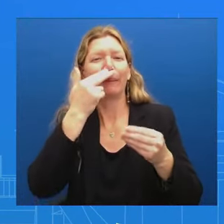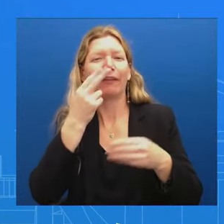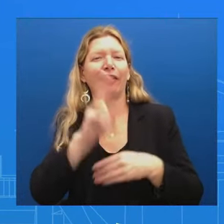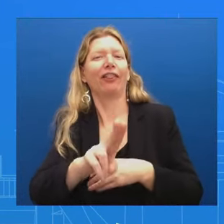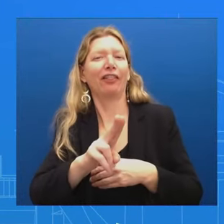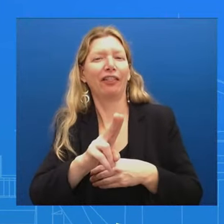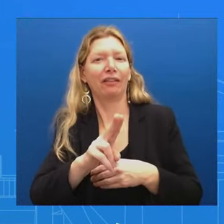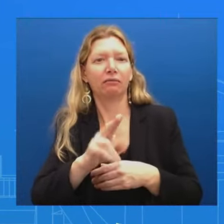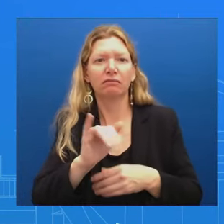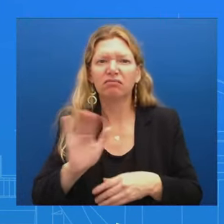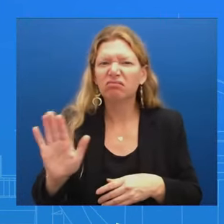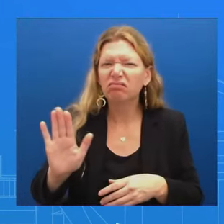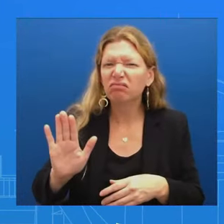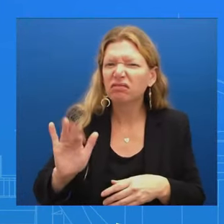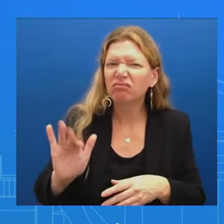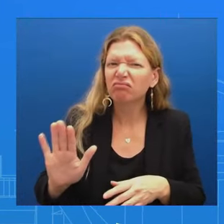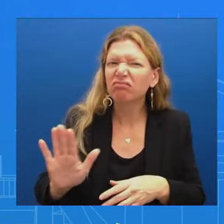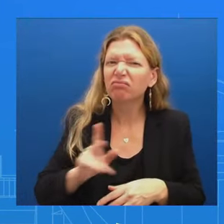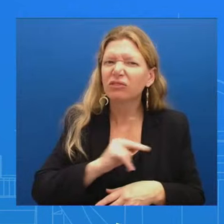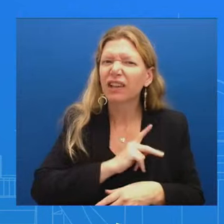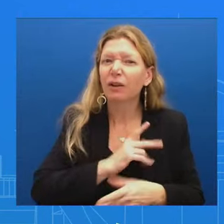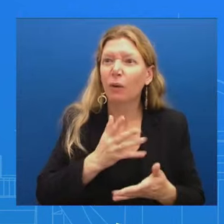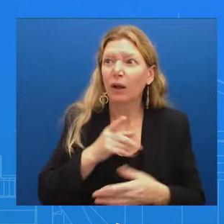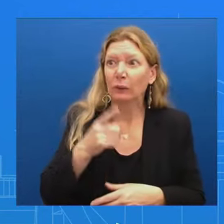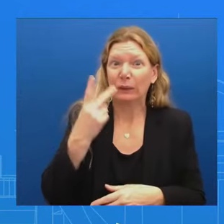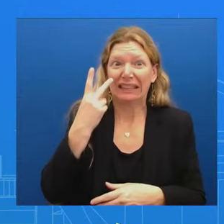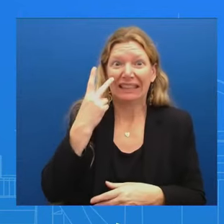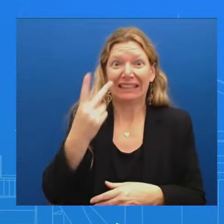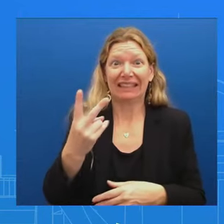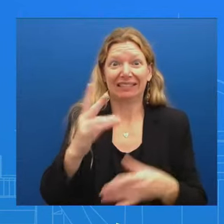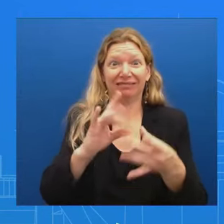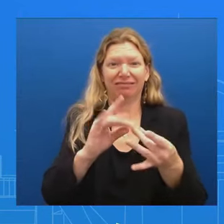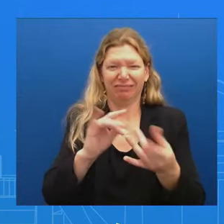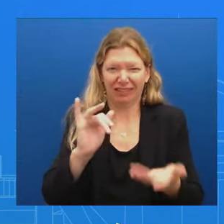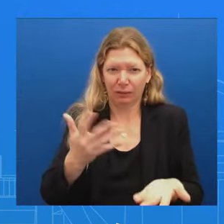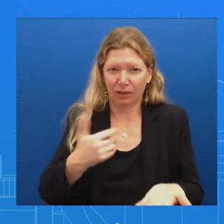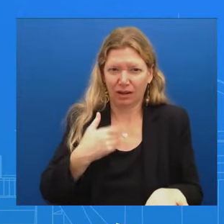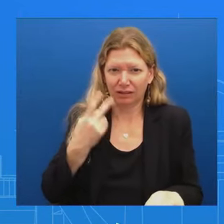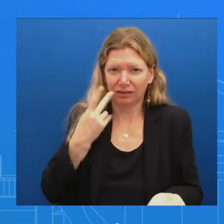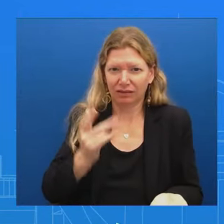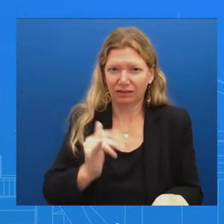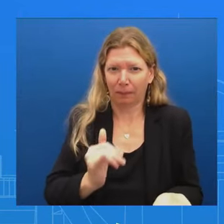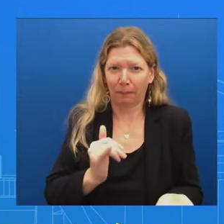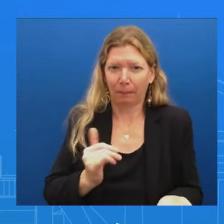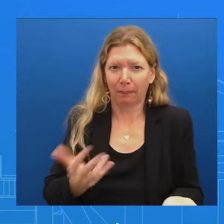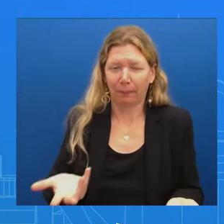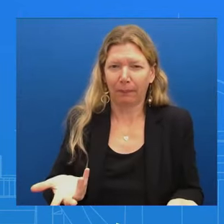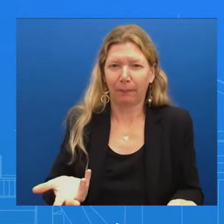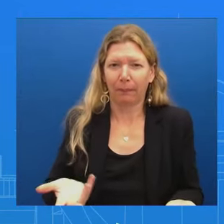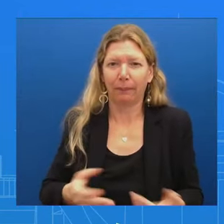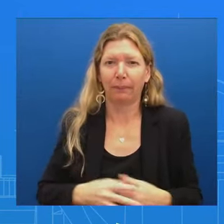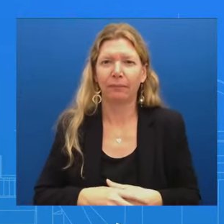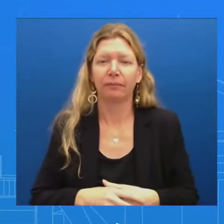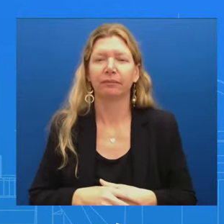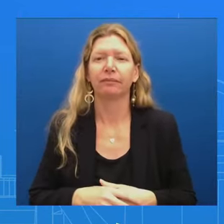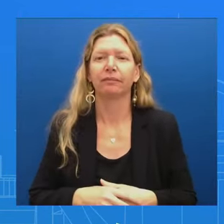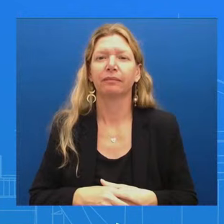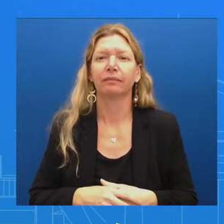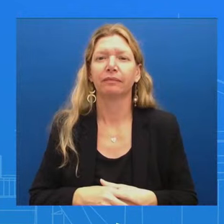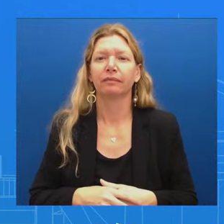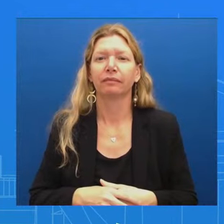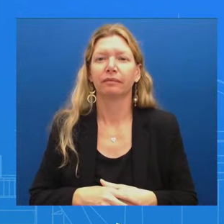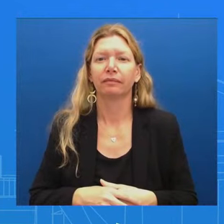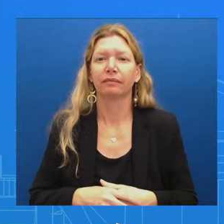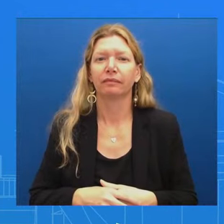him What you see there is him And so, look, I think And I do want to step back for a second Because I think what's so very important